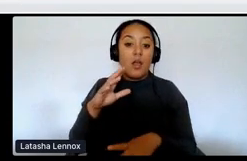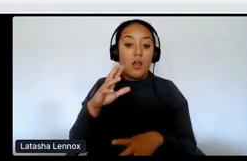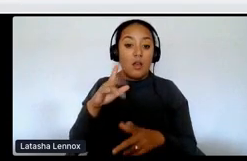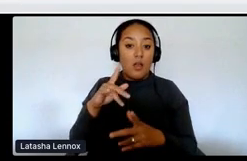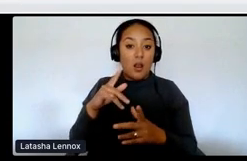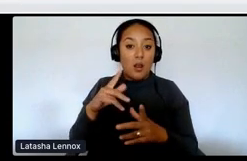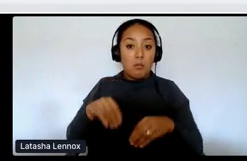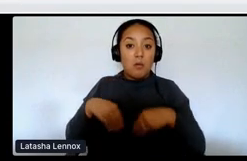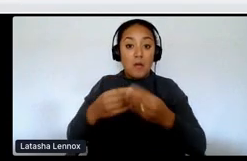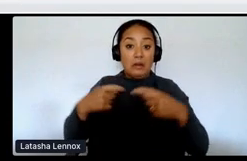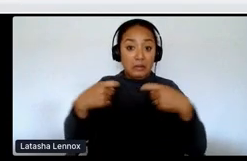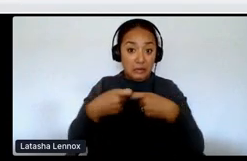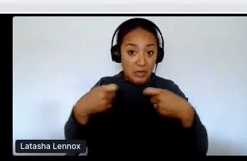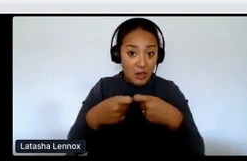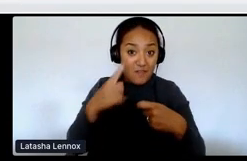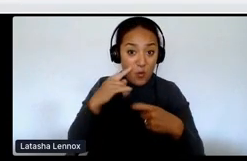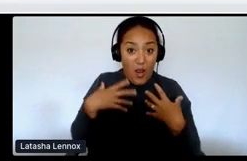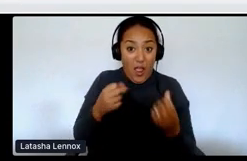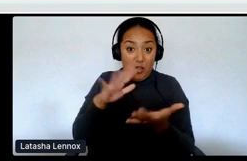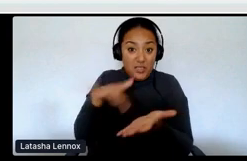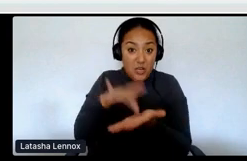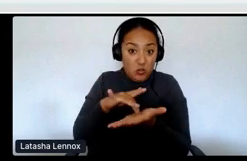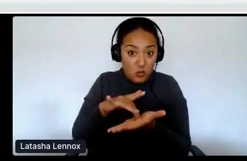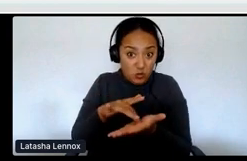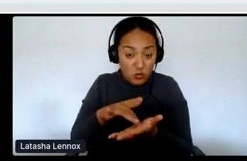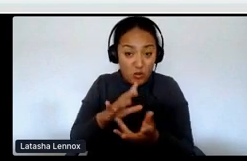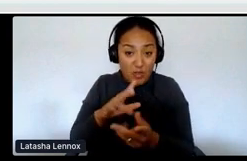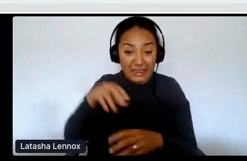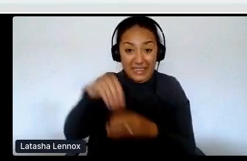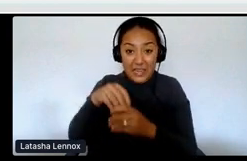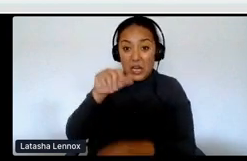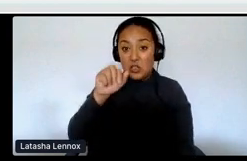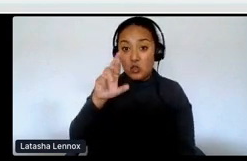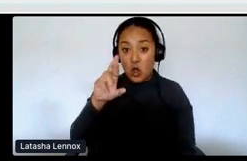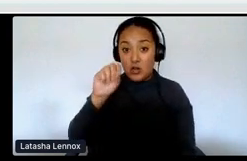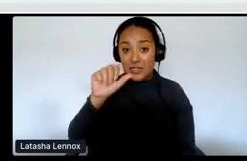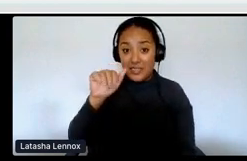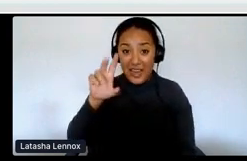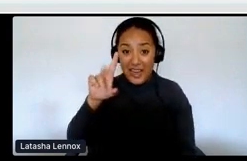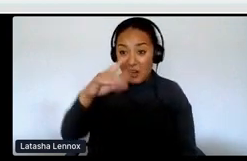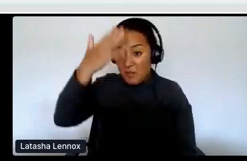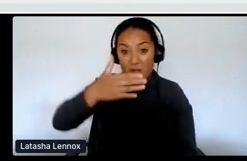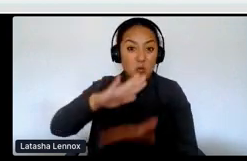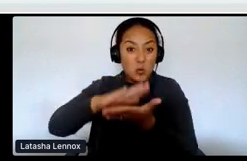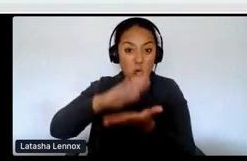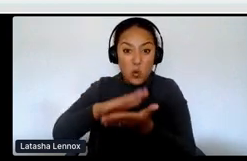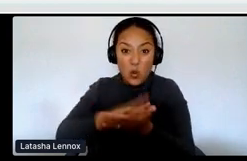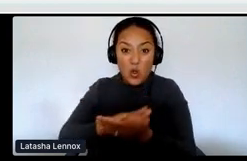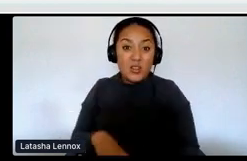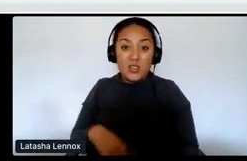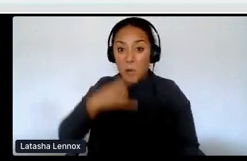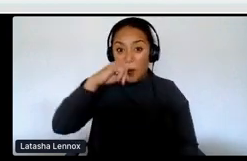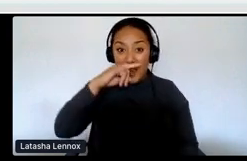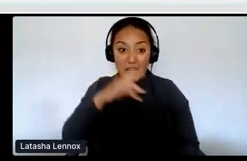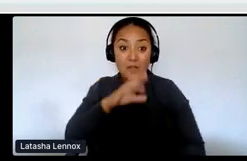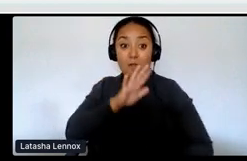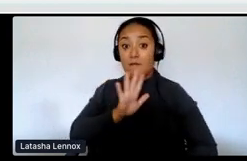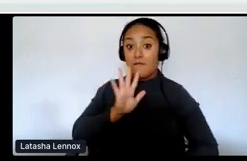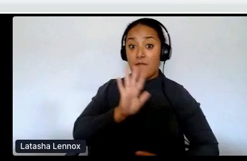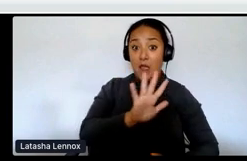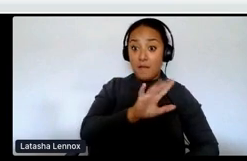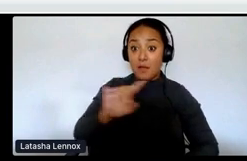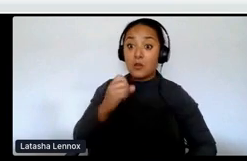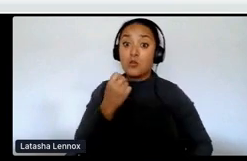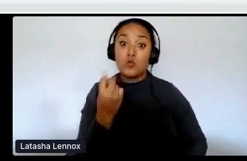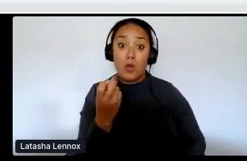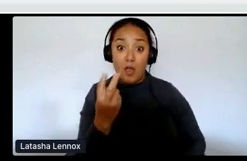of the school. So young kids from the age of five to the age of 12 will, you know, for the first time in